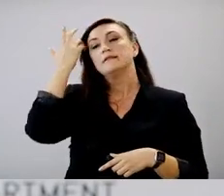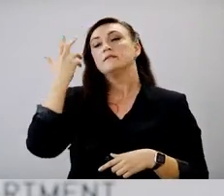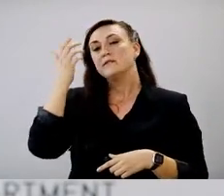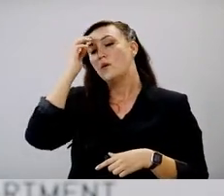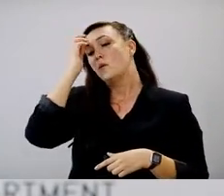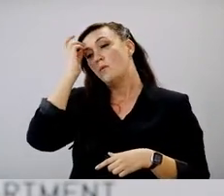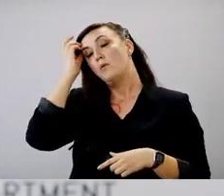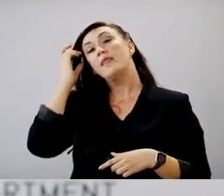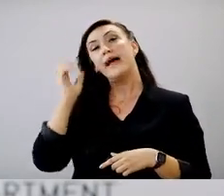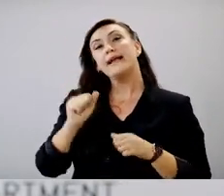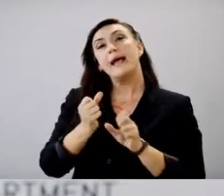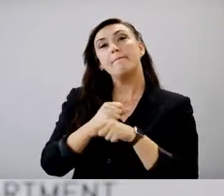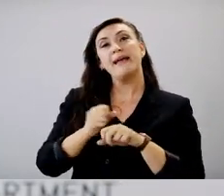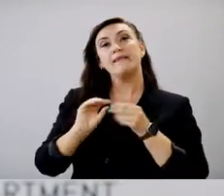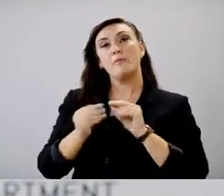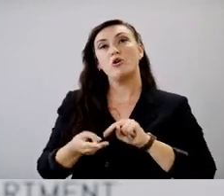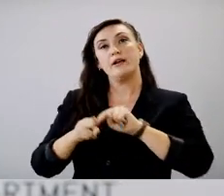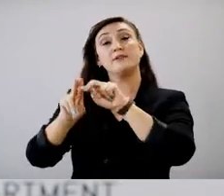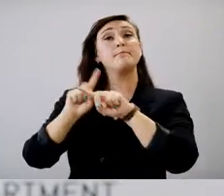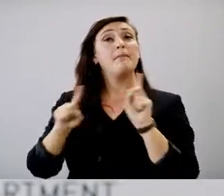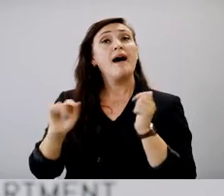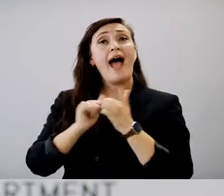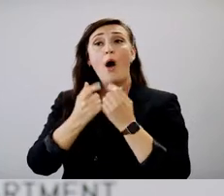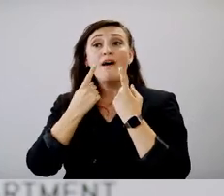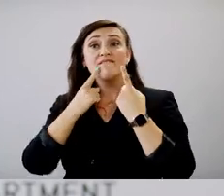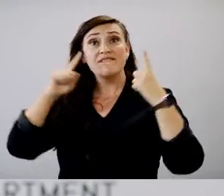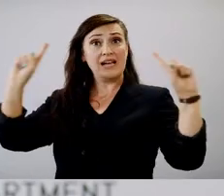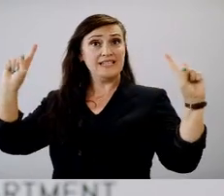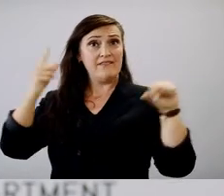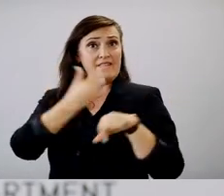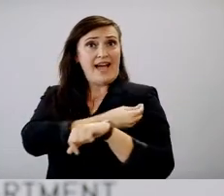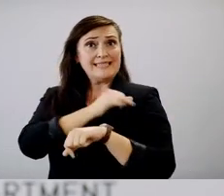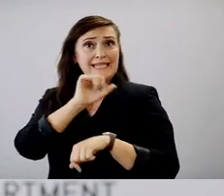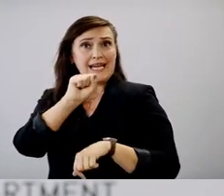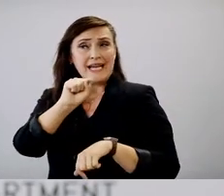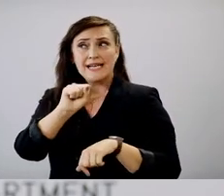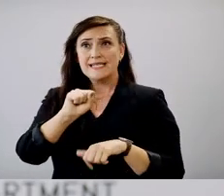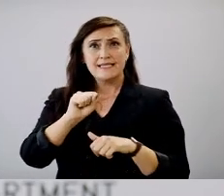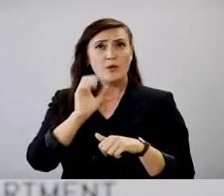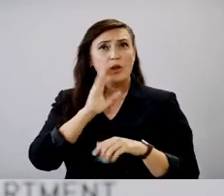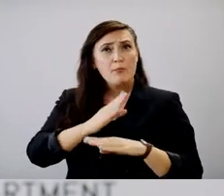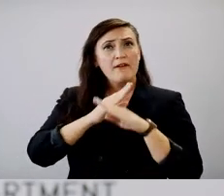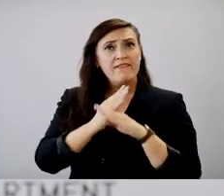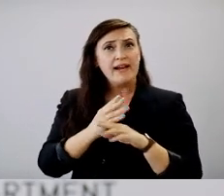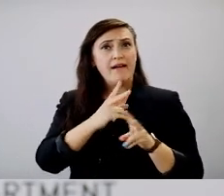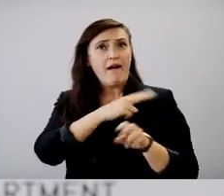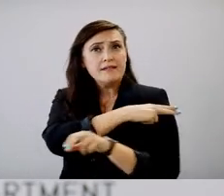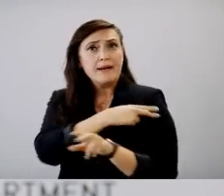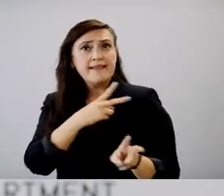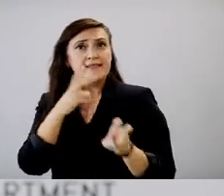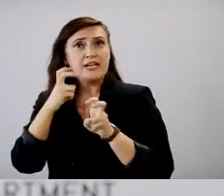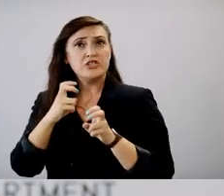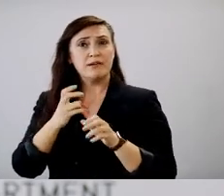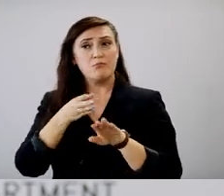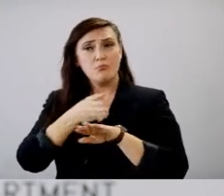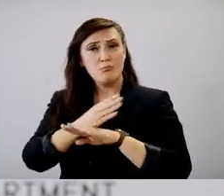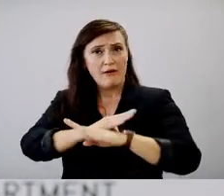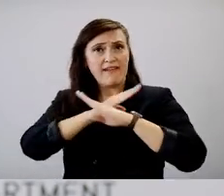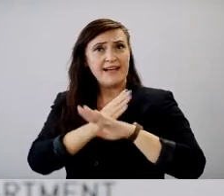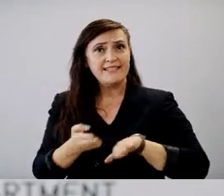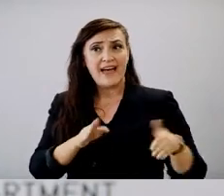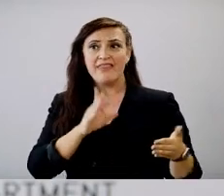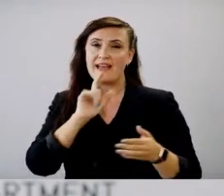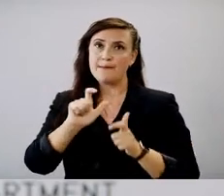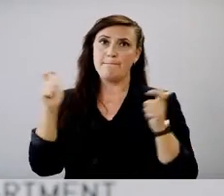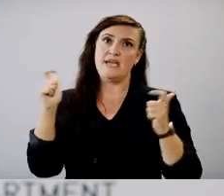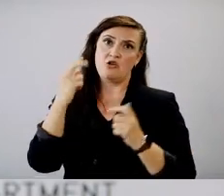increase, but the, the efficacy of the, uh, vaccine in preventing hospitalization and death is one of the main reasons you